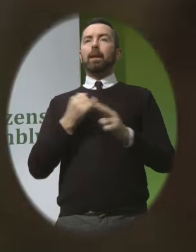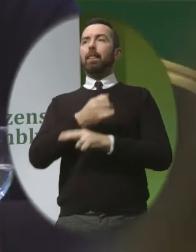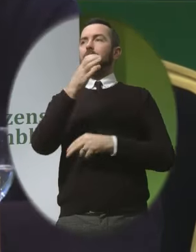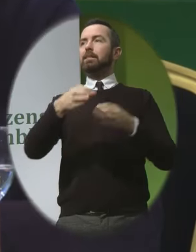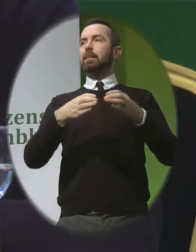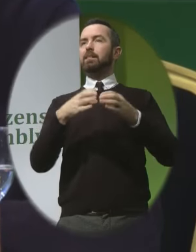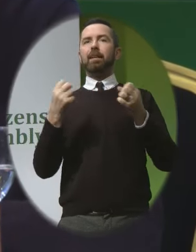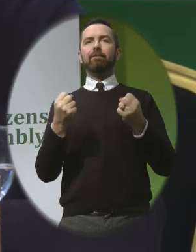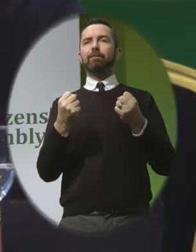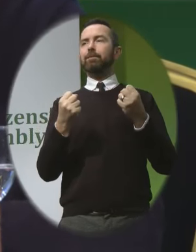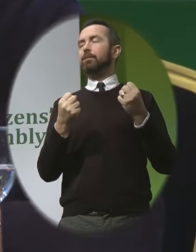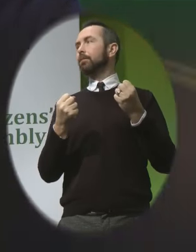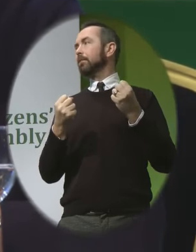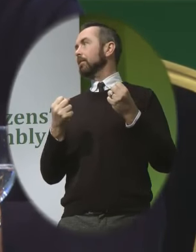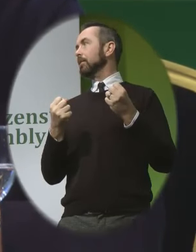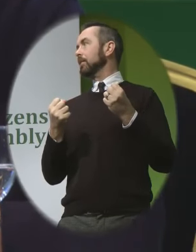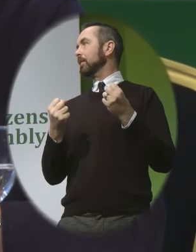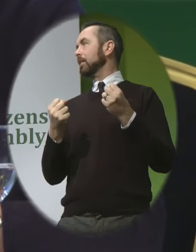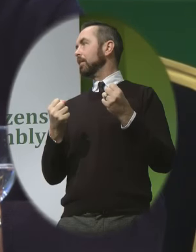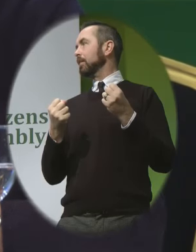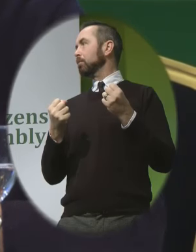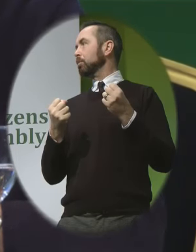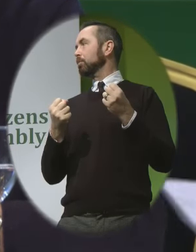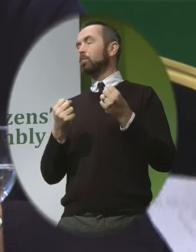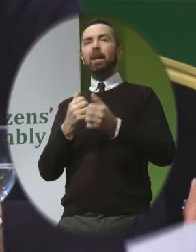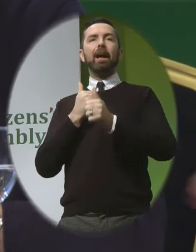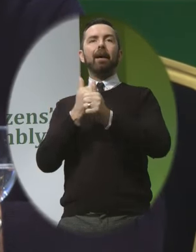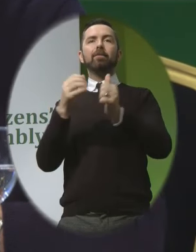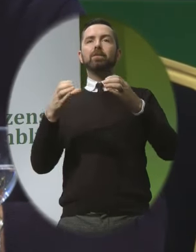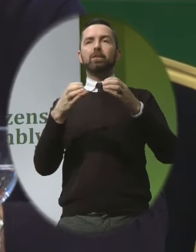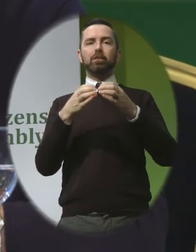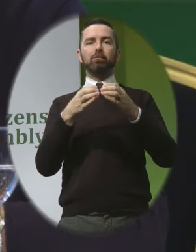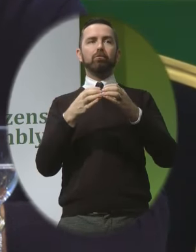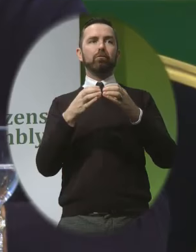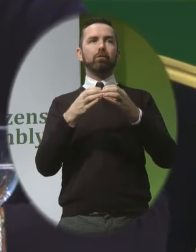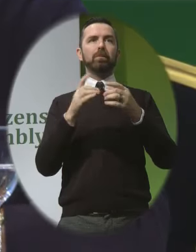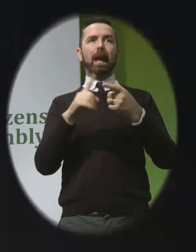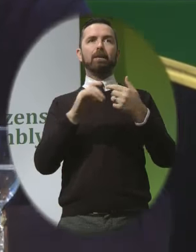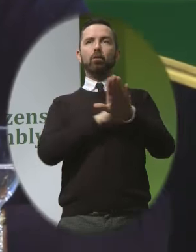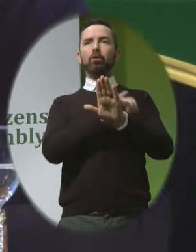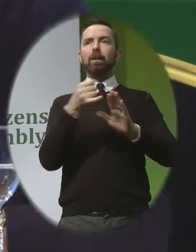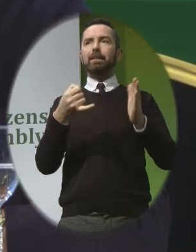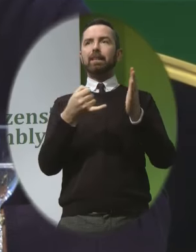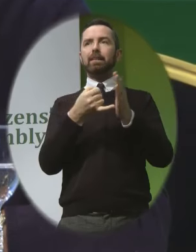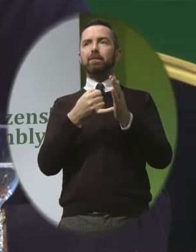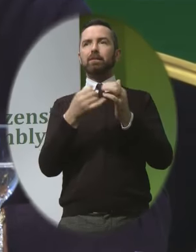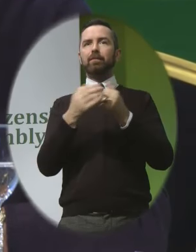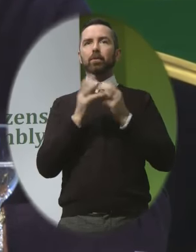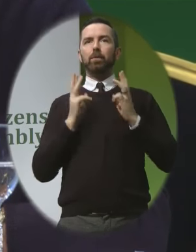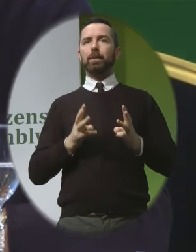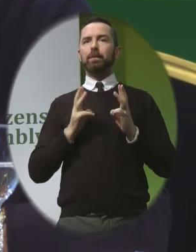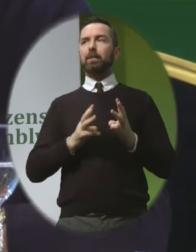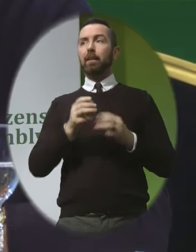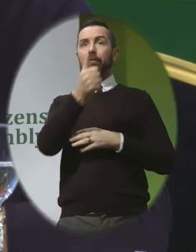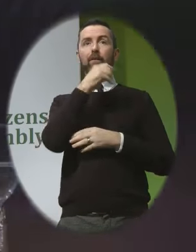advocacy groups and representative organizations and first of all we have